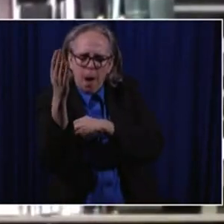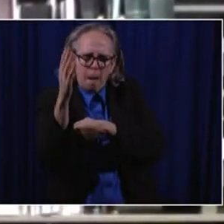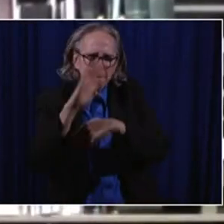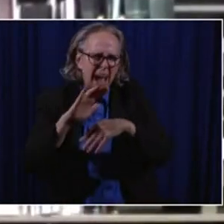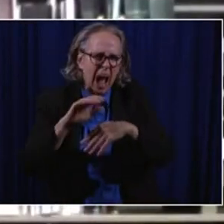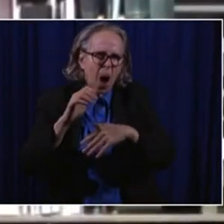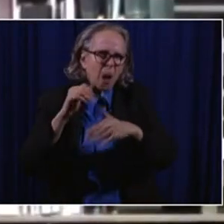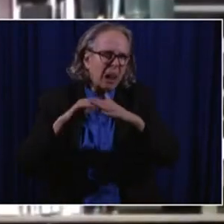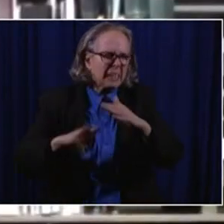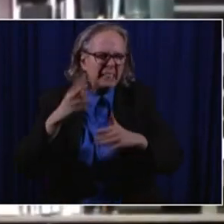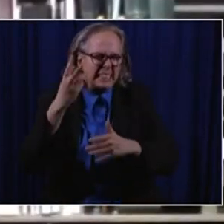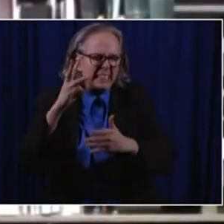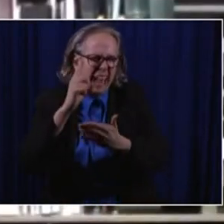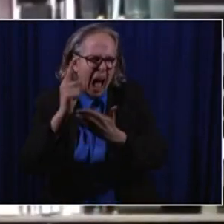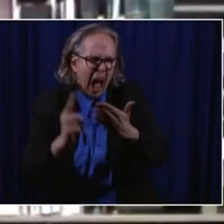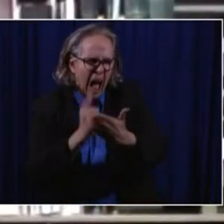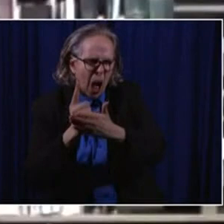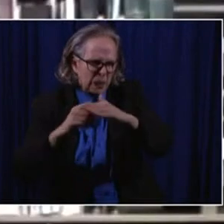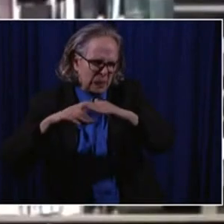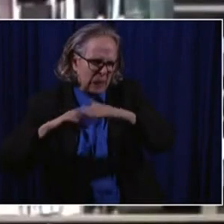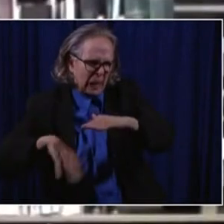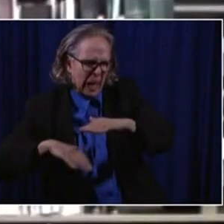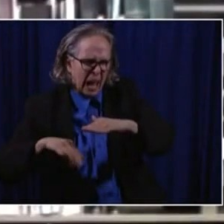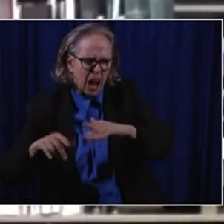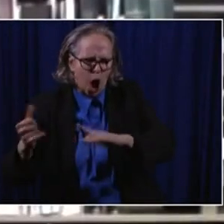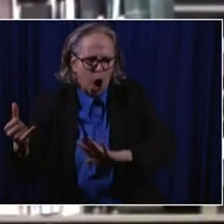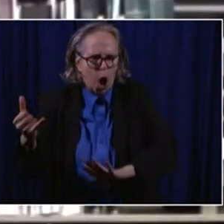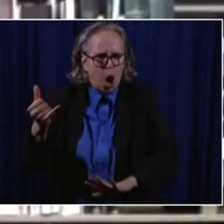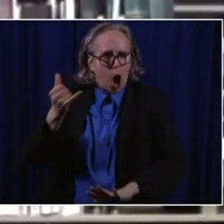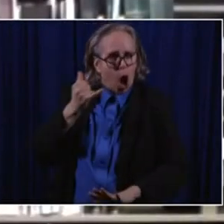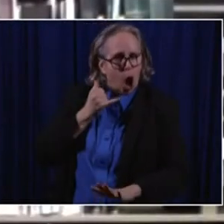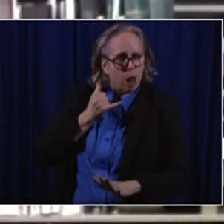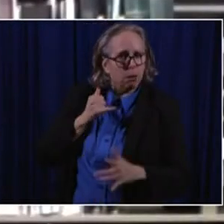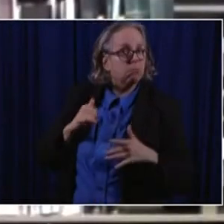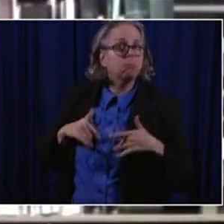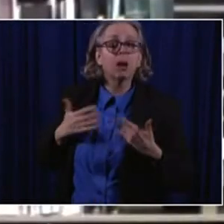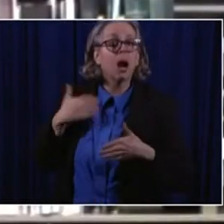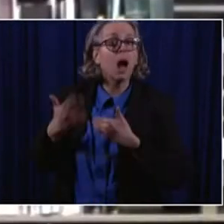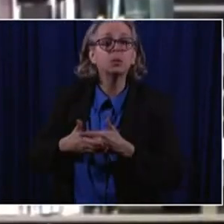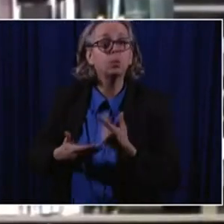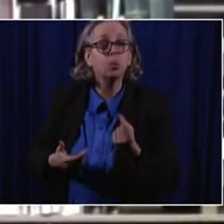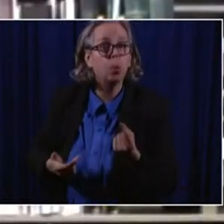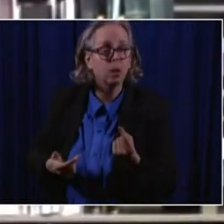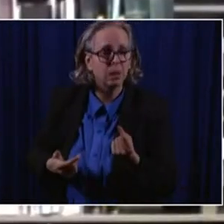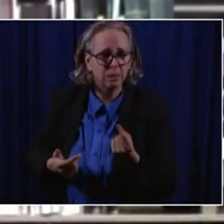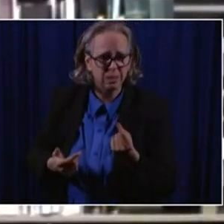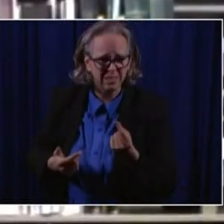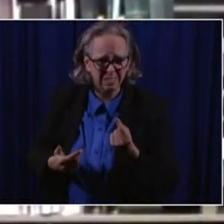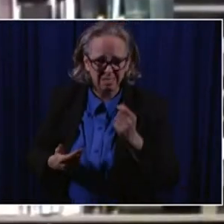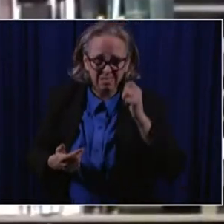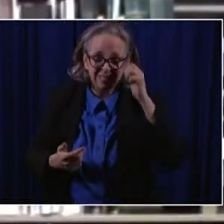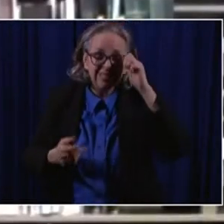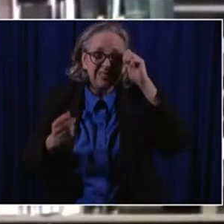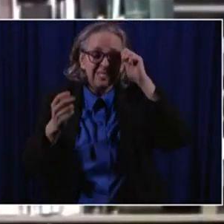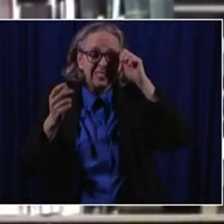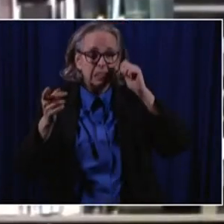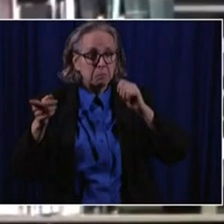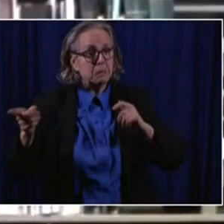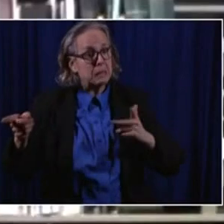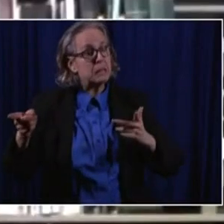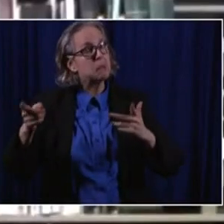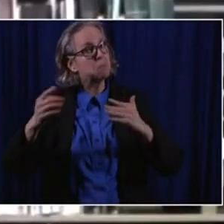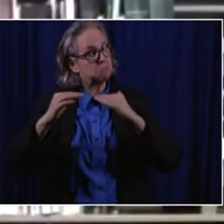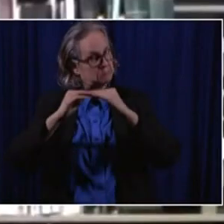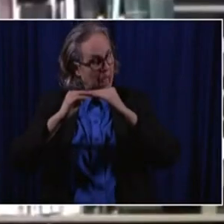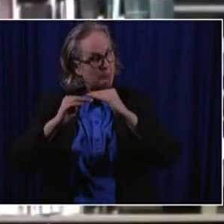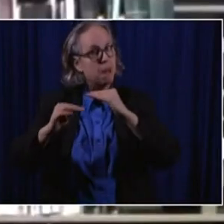um, the nurse told me that she had spoken with Keith and while he was stable, uh, at atrium medical center, a